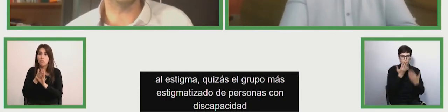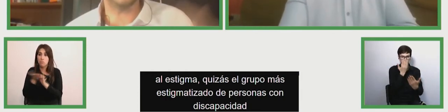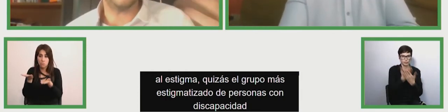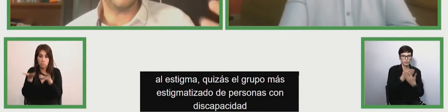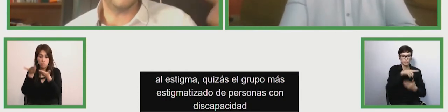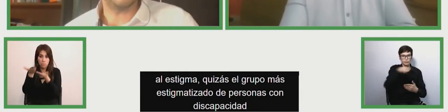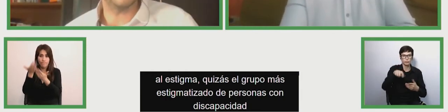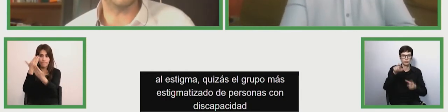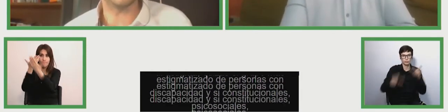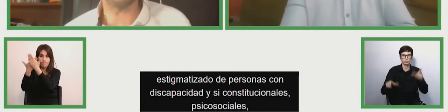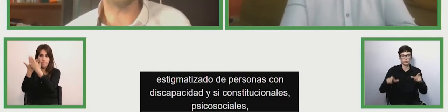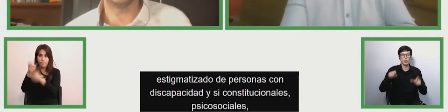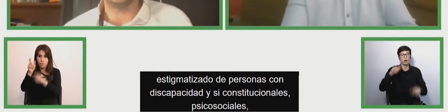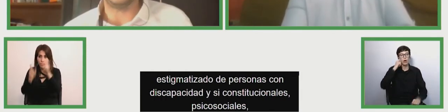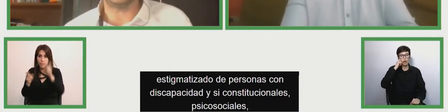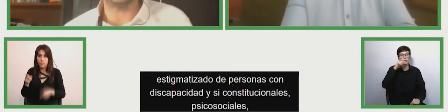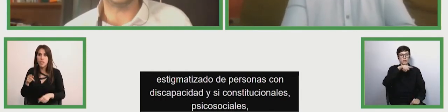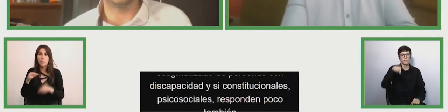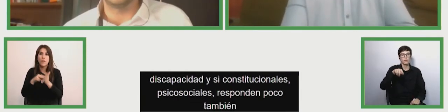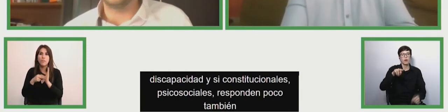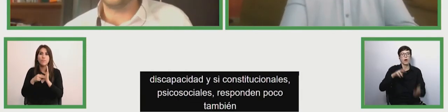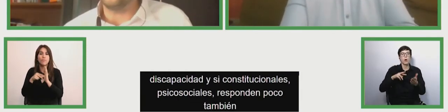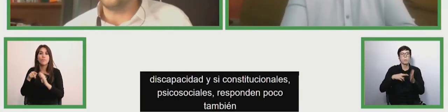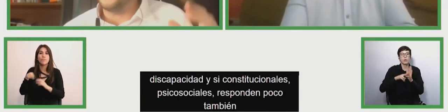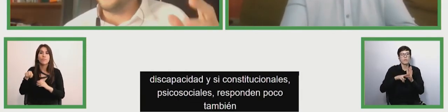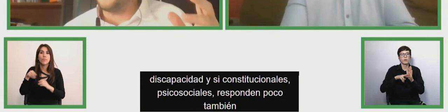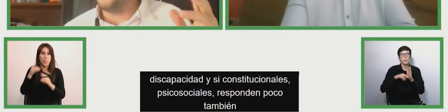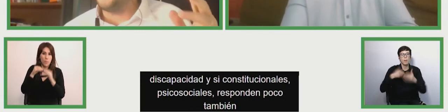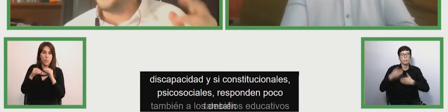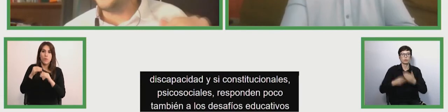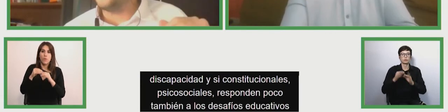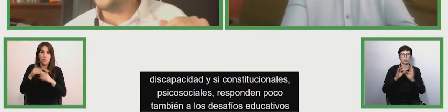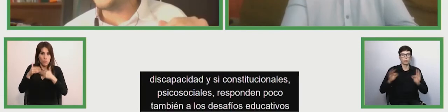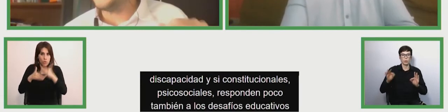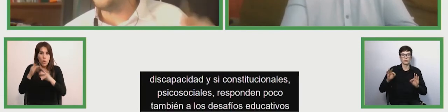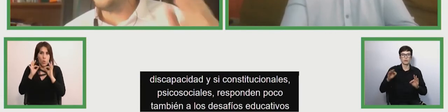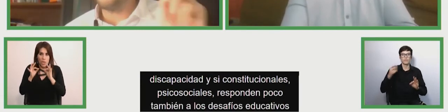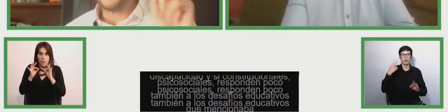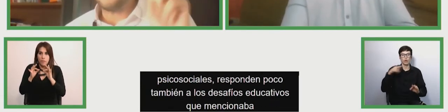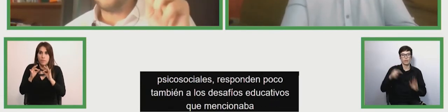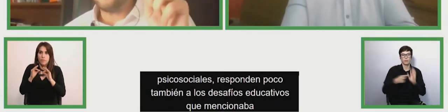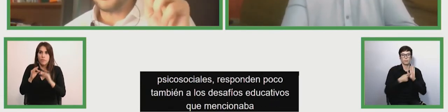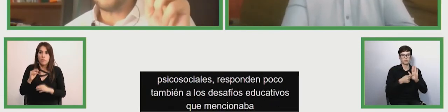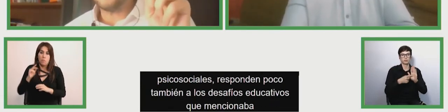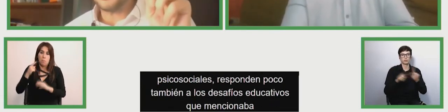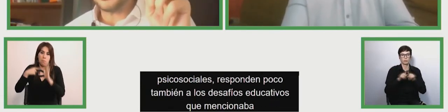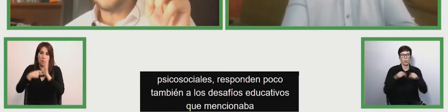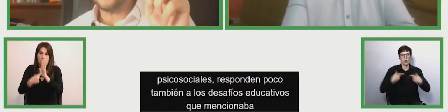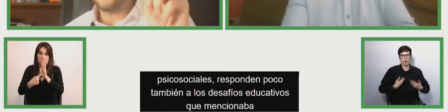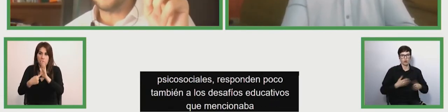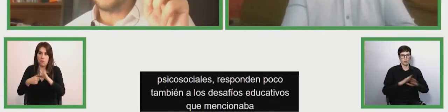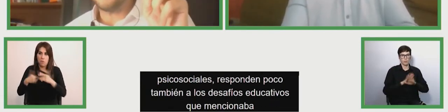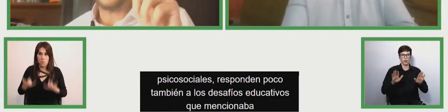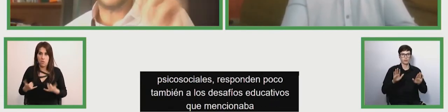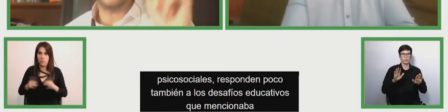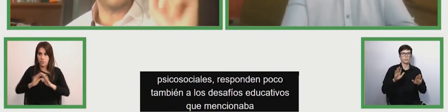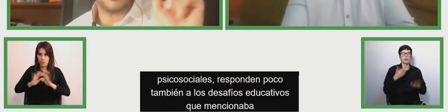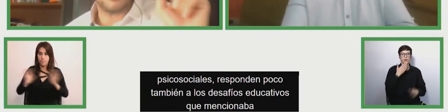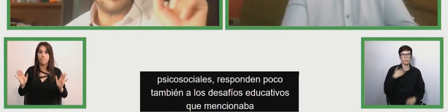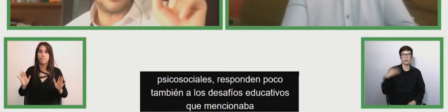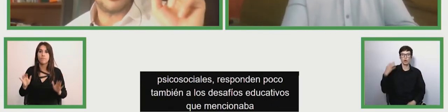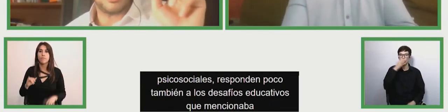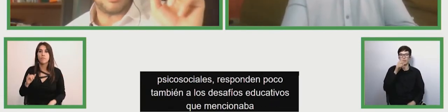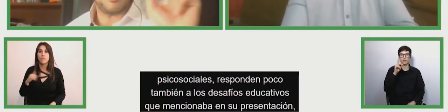education challenge that have been mentioned in uh and that person i have one little thing to be left